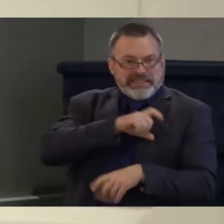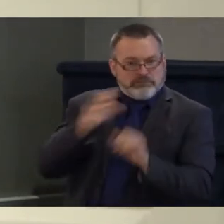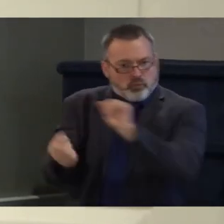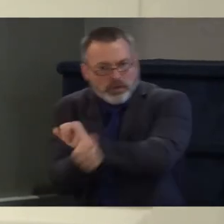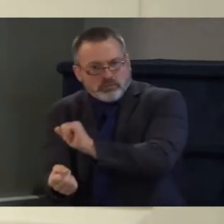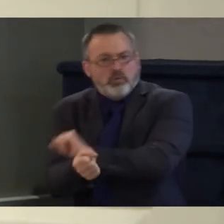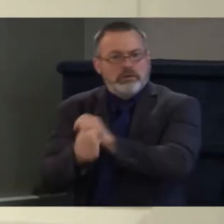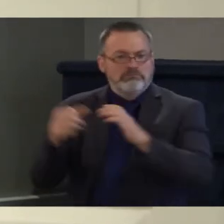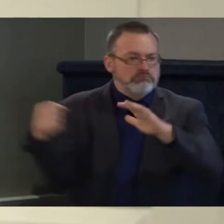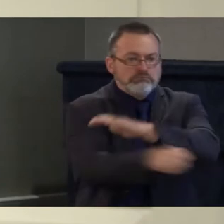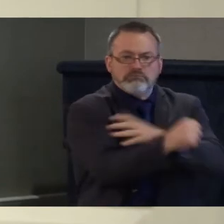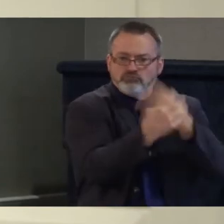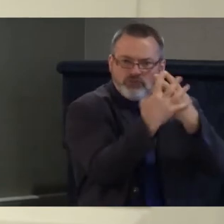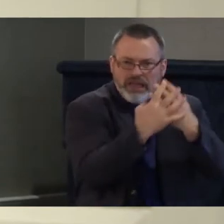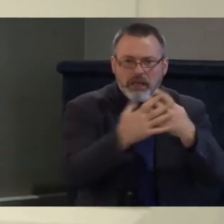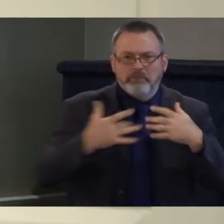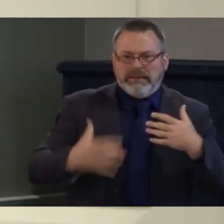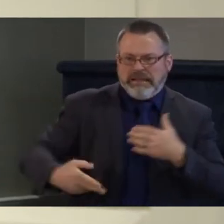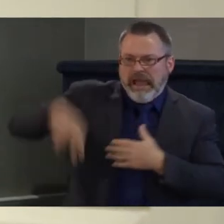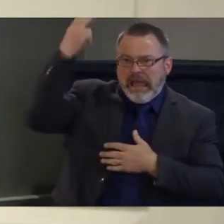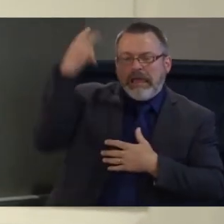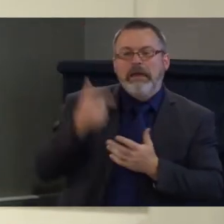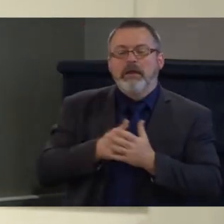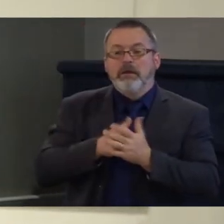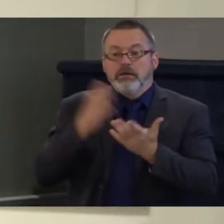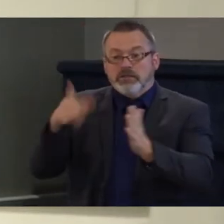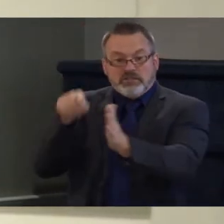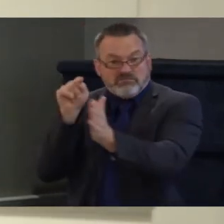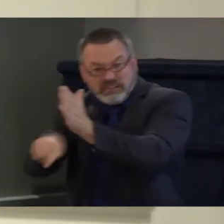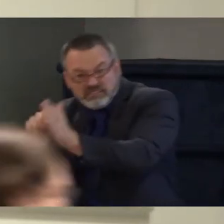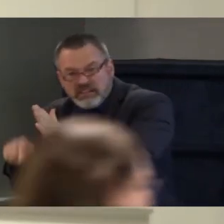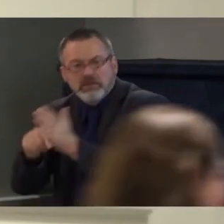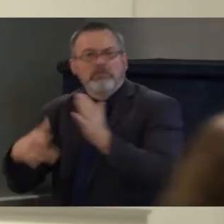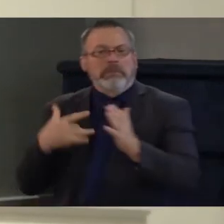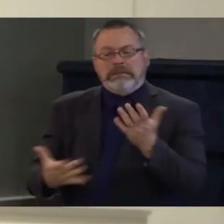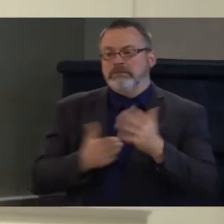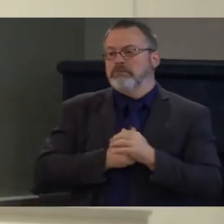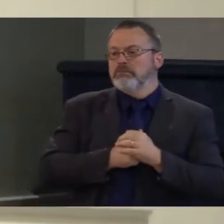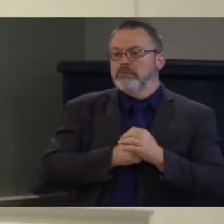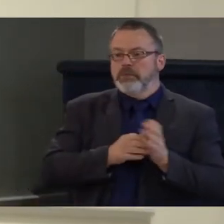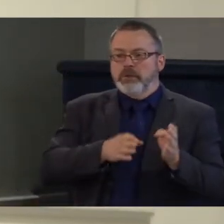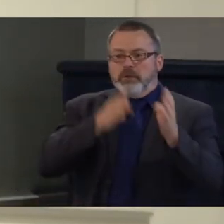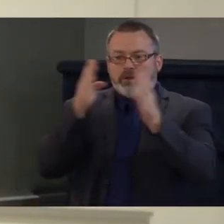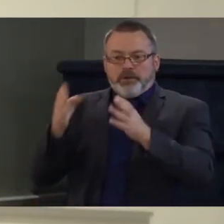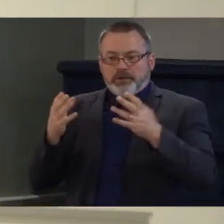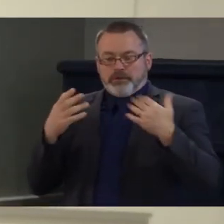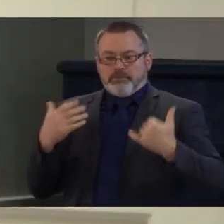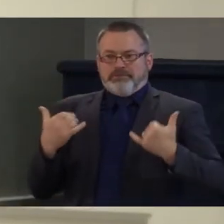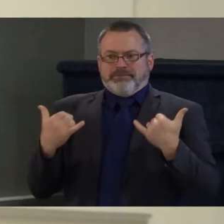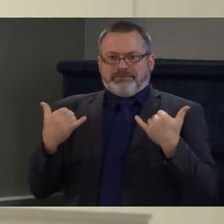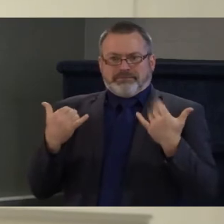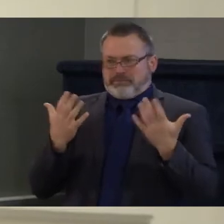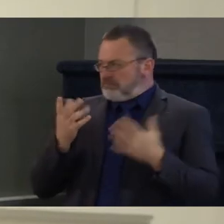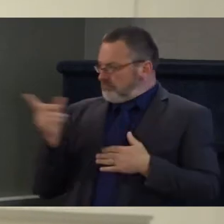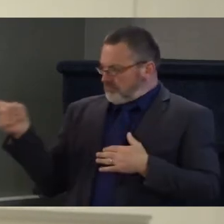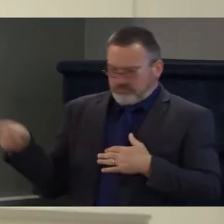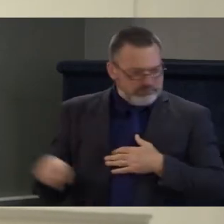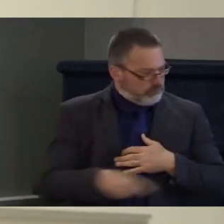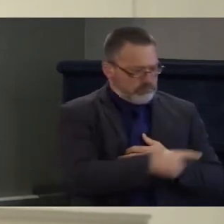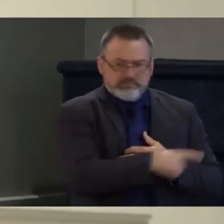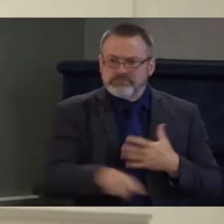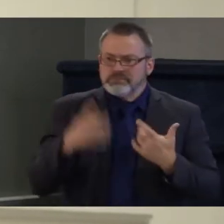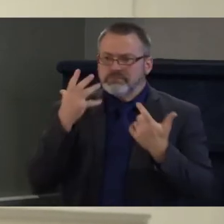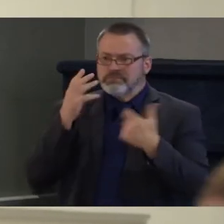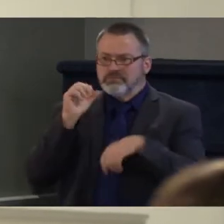what have you done in your current position to address these issues facing those with the label of mental illness and what will you do as vermont's u.s